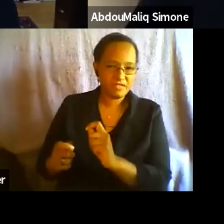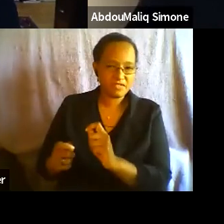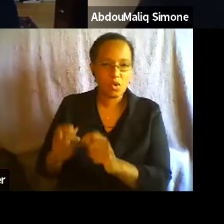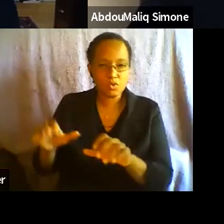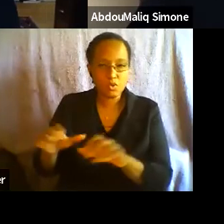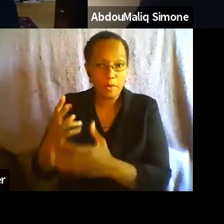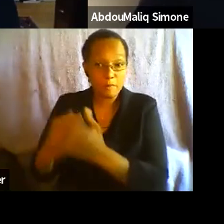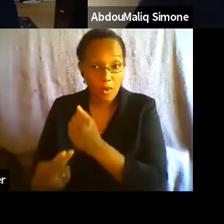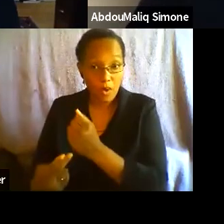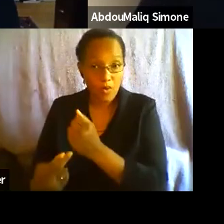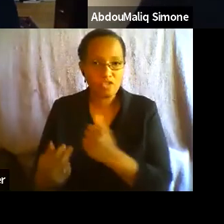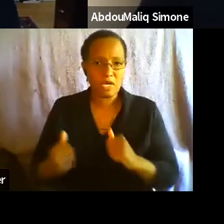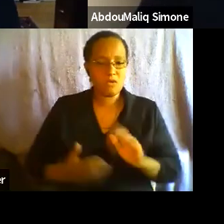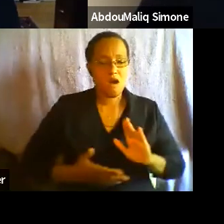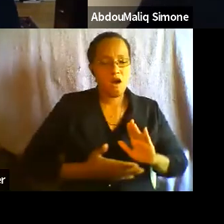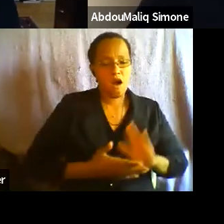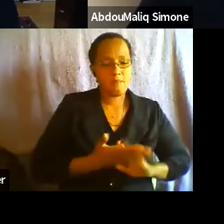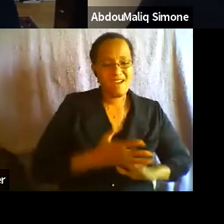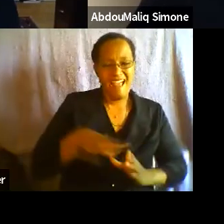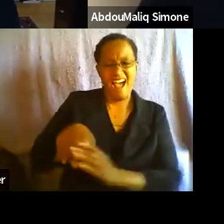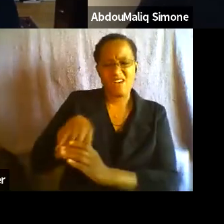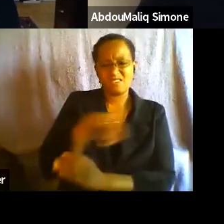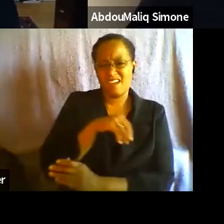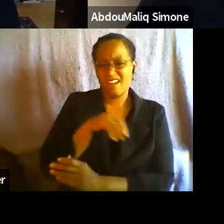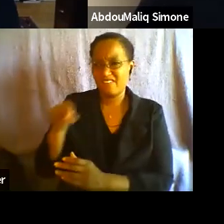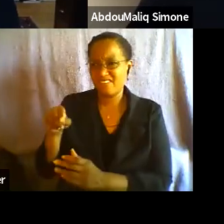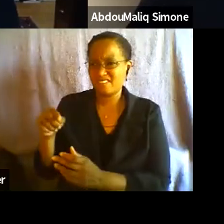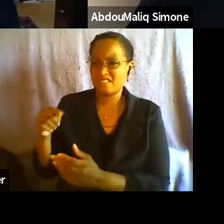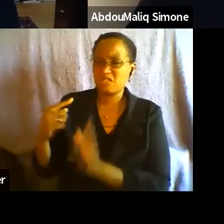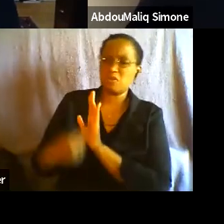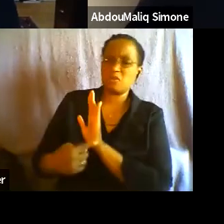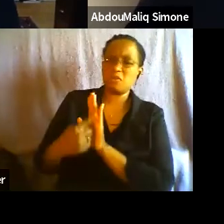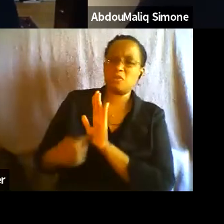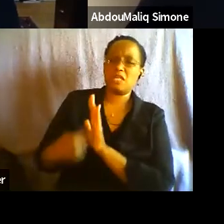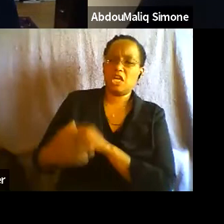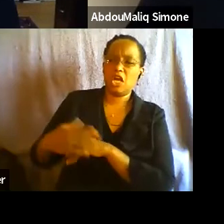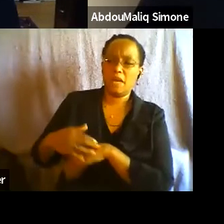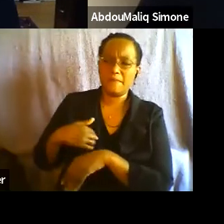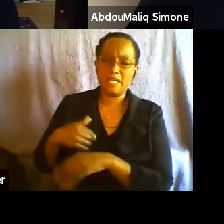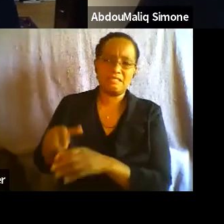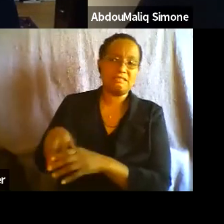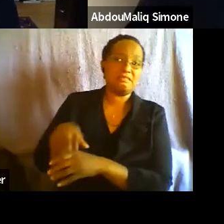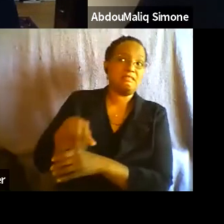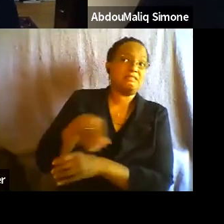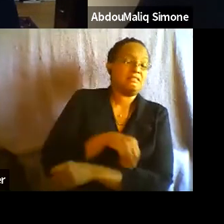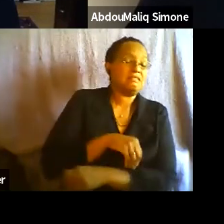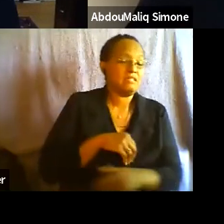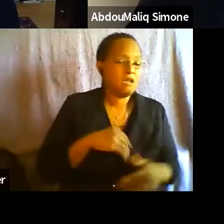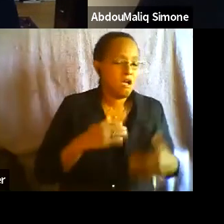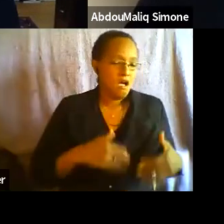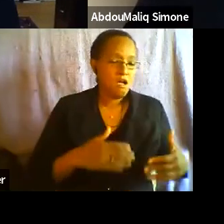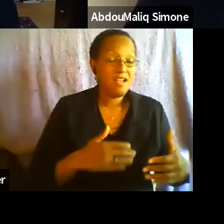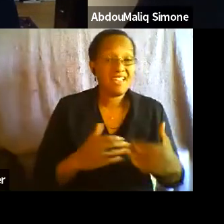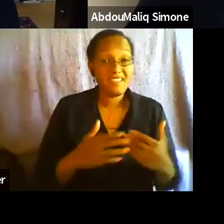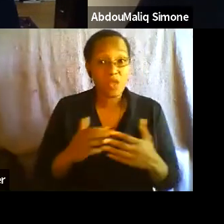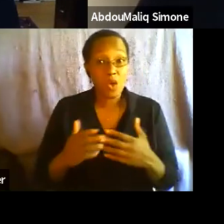even as the, the, the methods and the, the, the technologies of surveillance and tracking are all the more